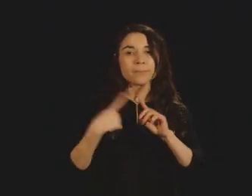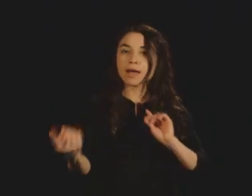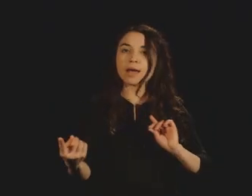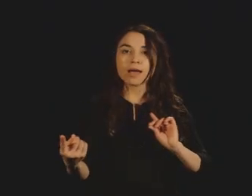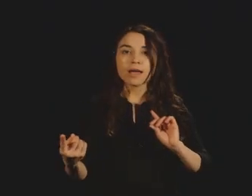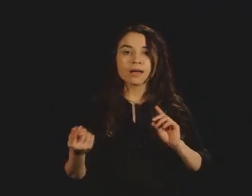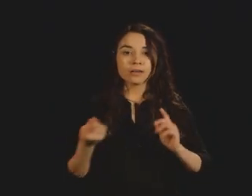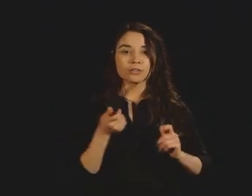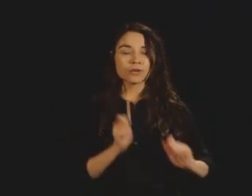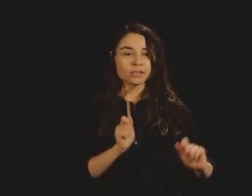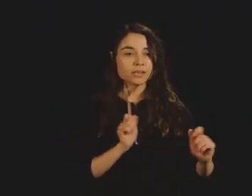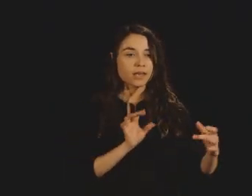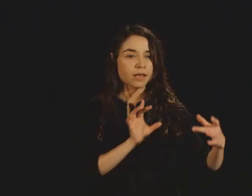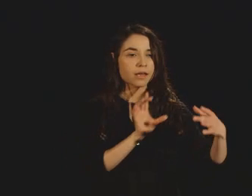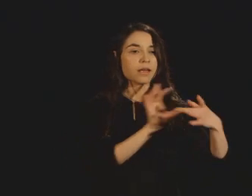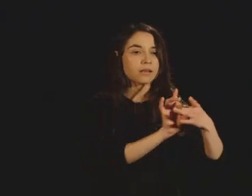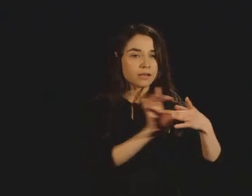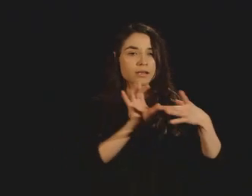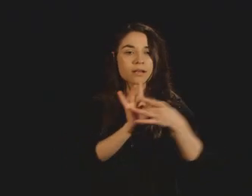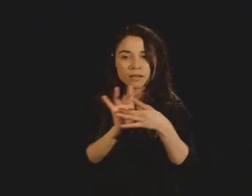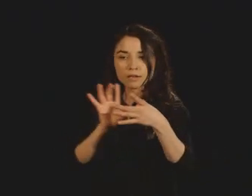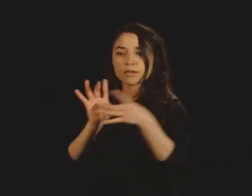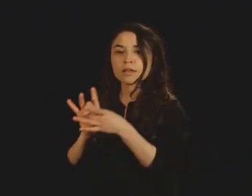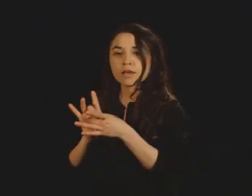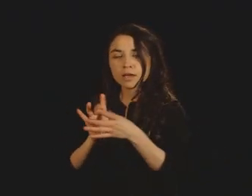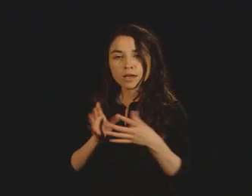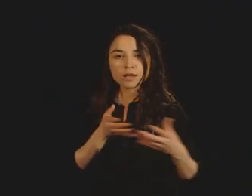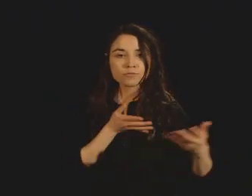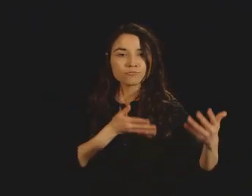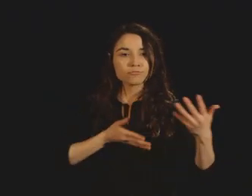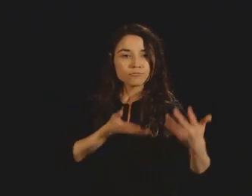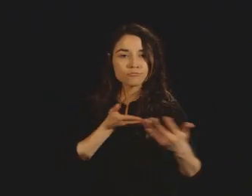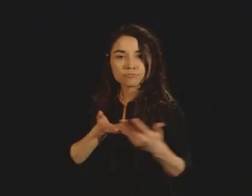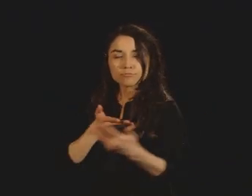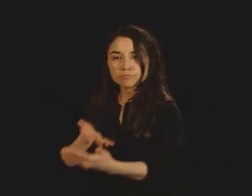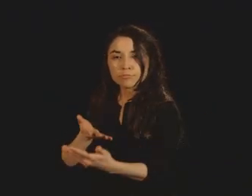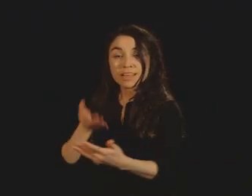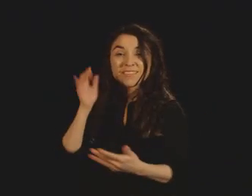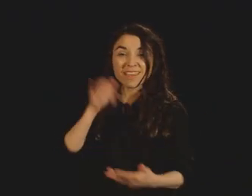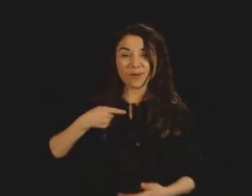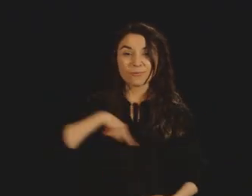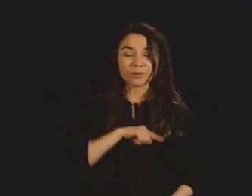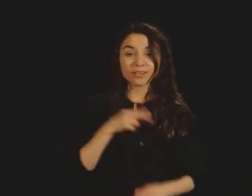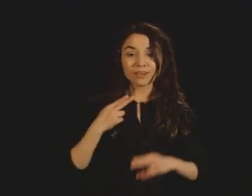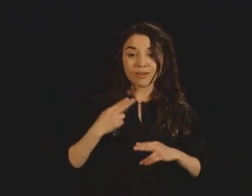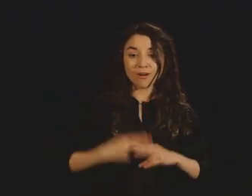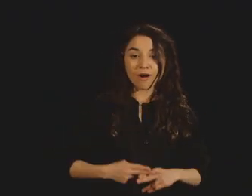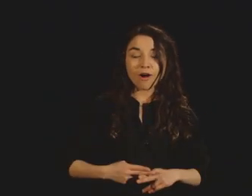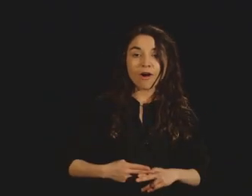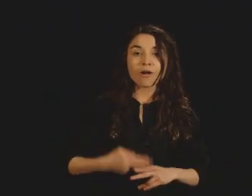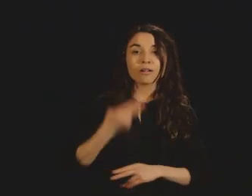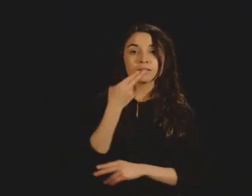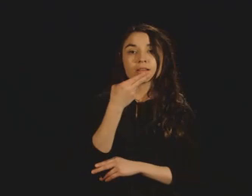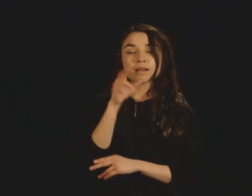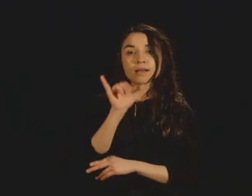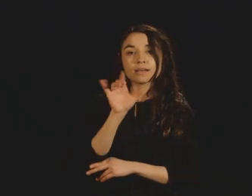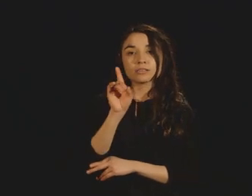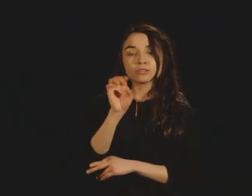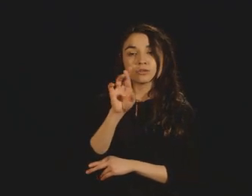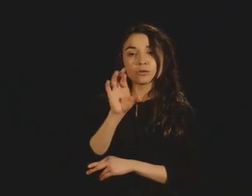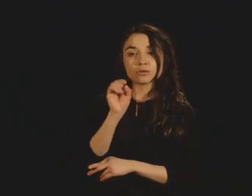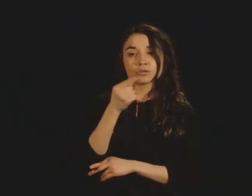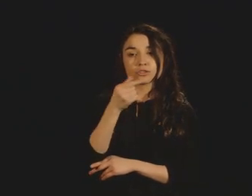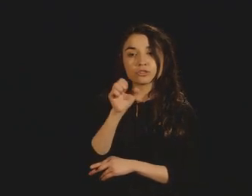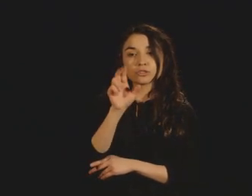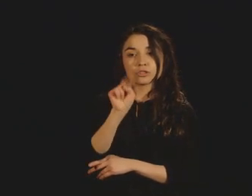gregarious, in a way that we as scientists call a hydrogen bond. But non-scientists might say that water